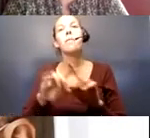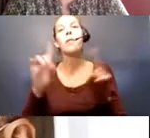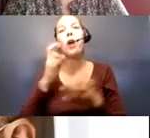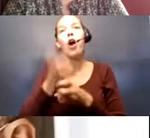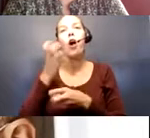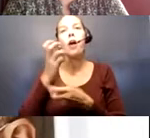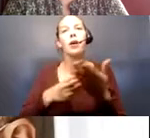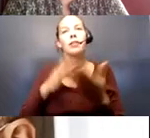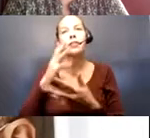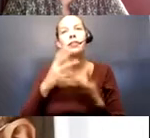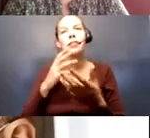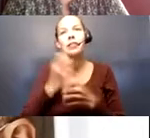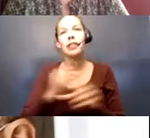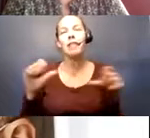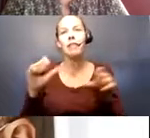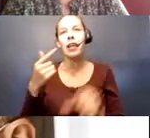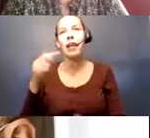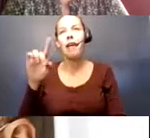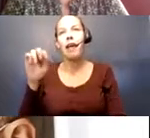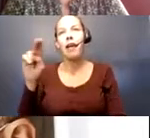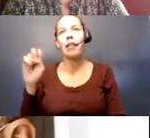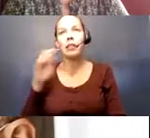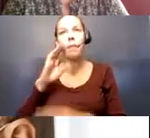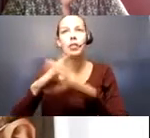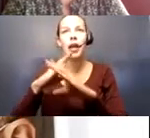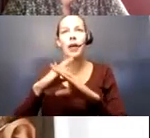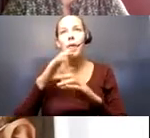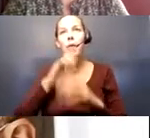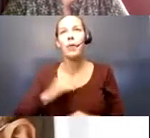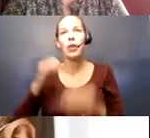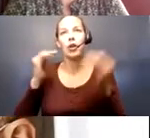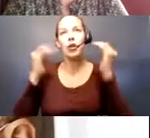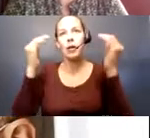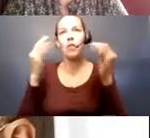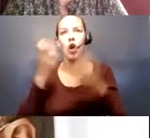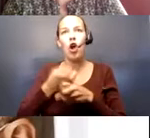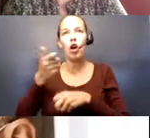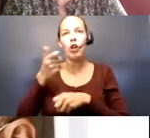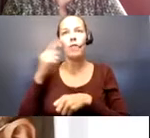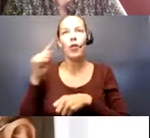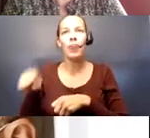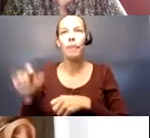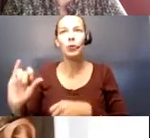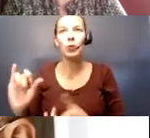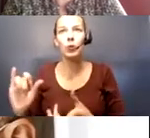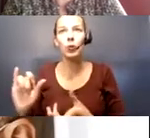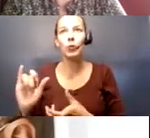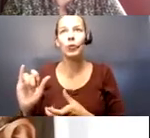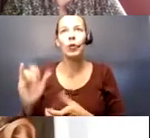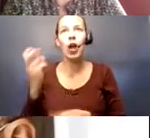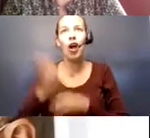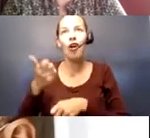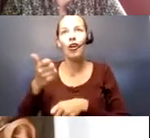is the safety guidelines that protect older adults are also making it even harder for them and making it a harder